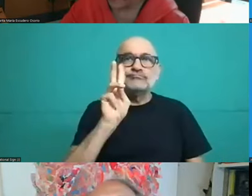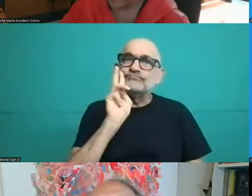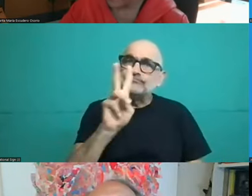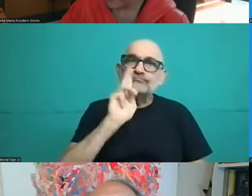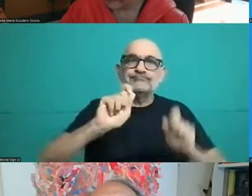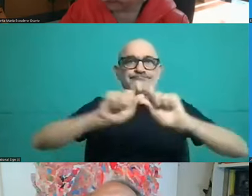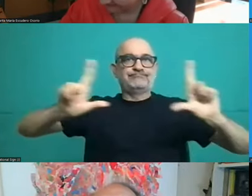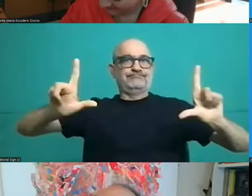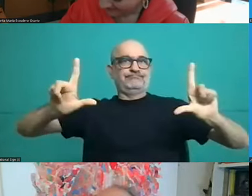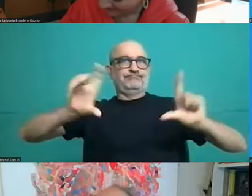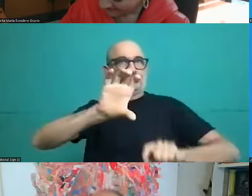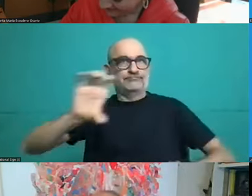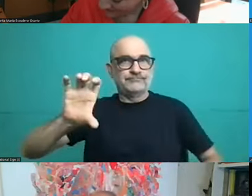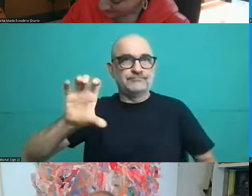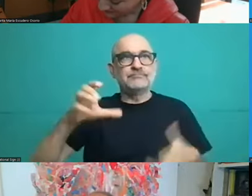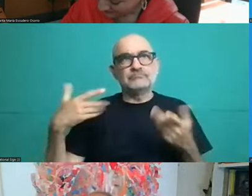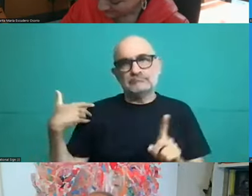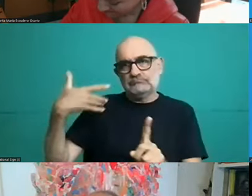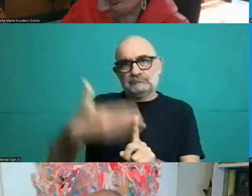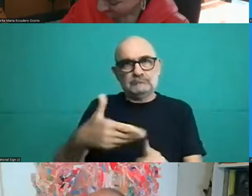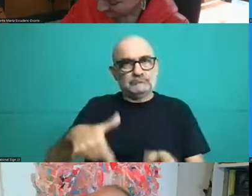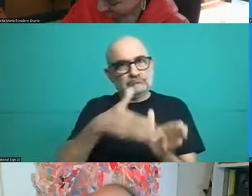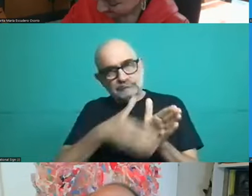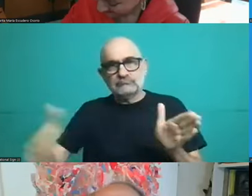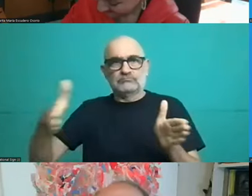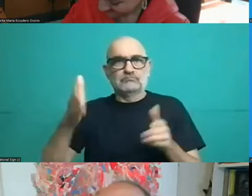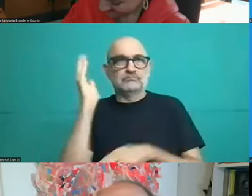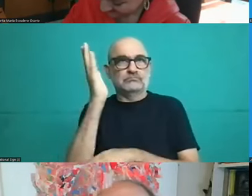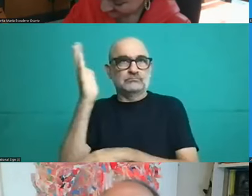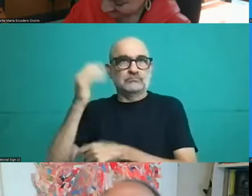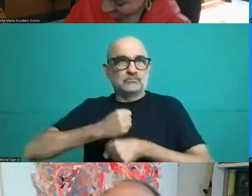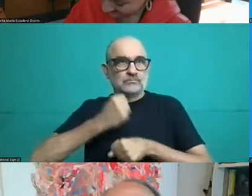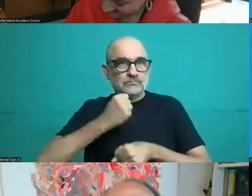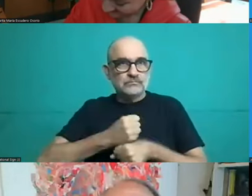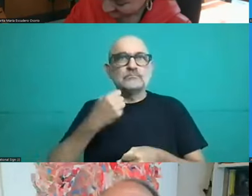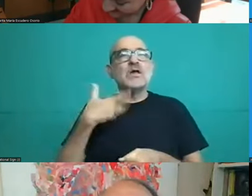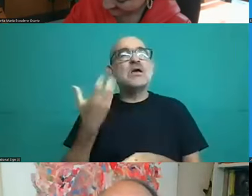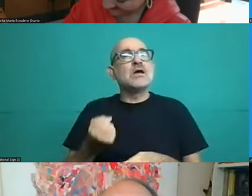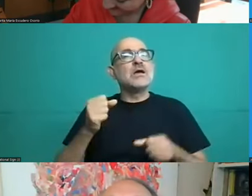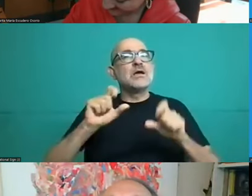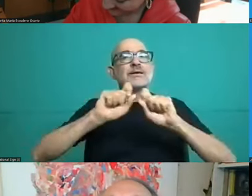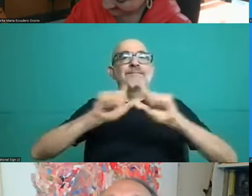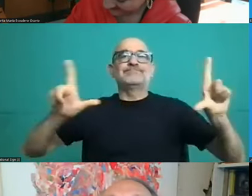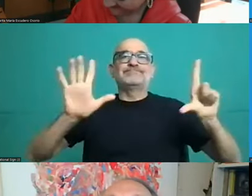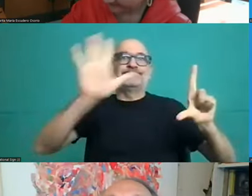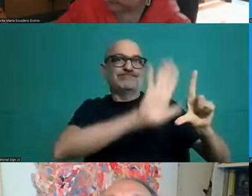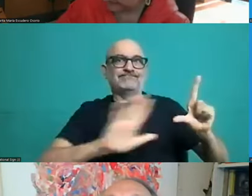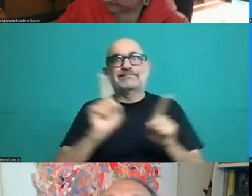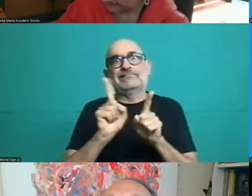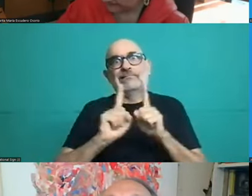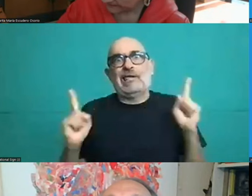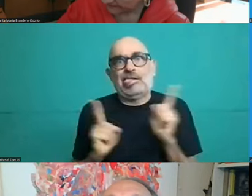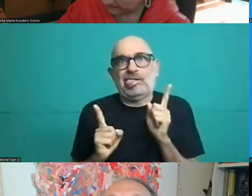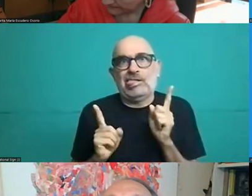see throughout the entire activity. We have a